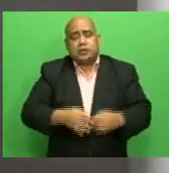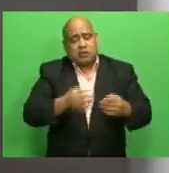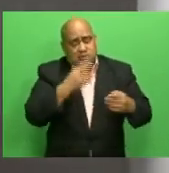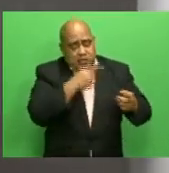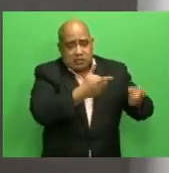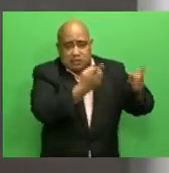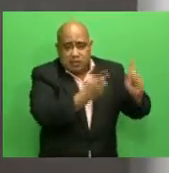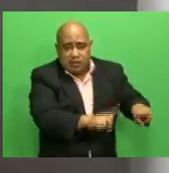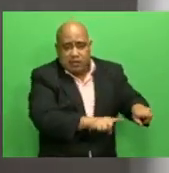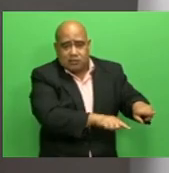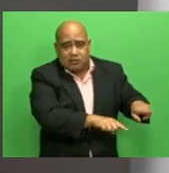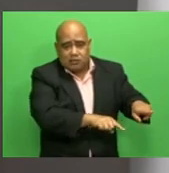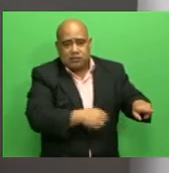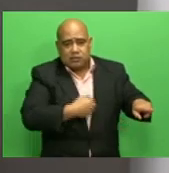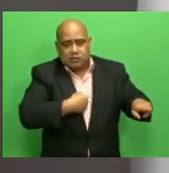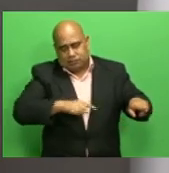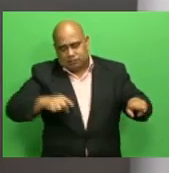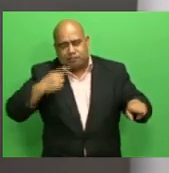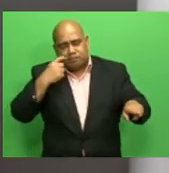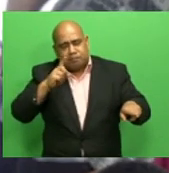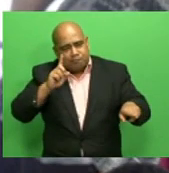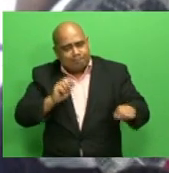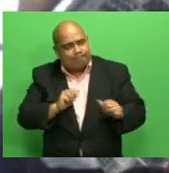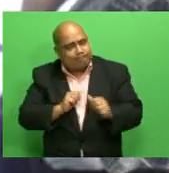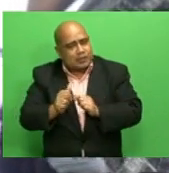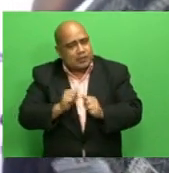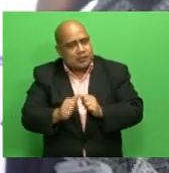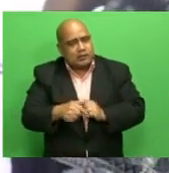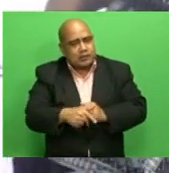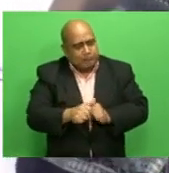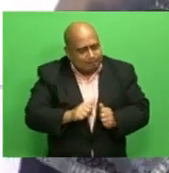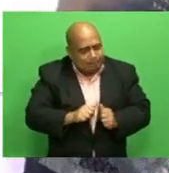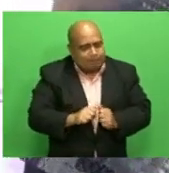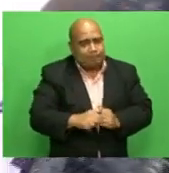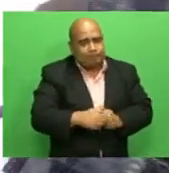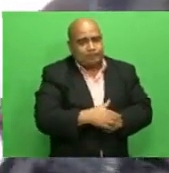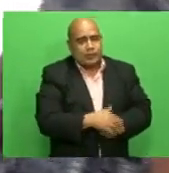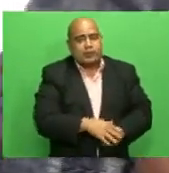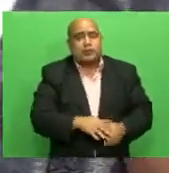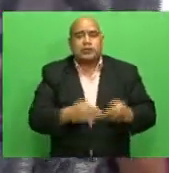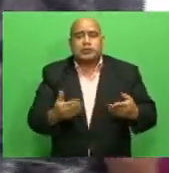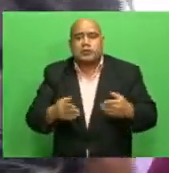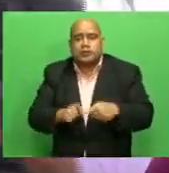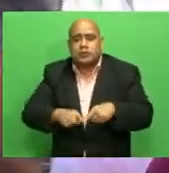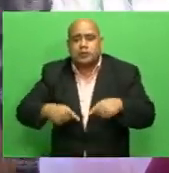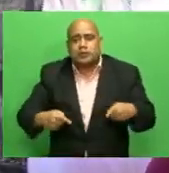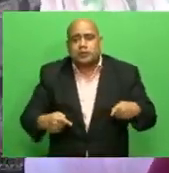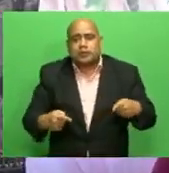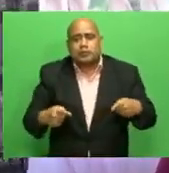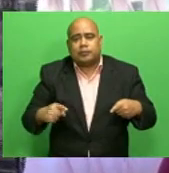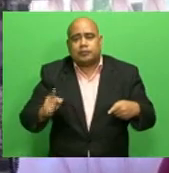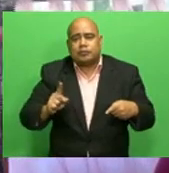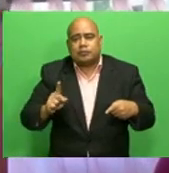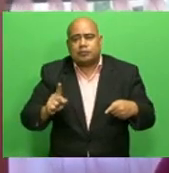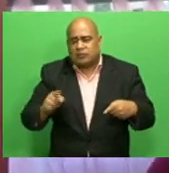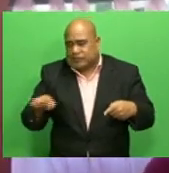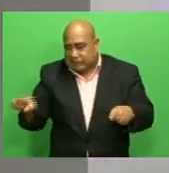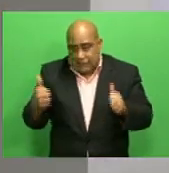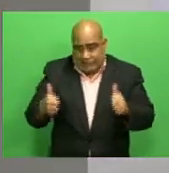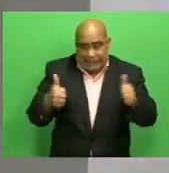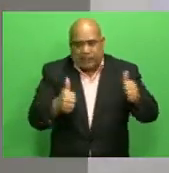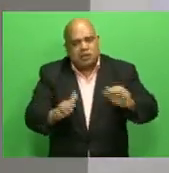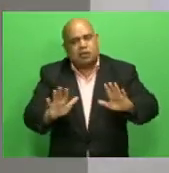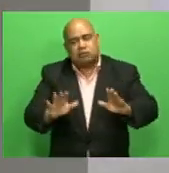the best we can and things doesn't go well. And talking to family